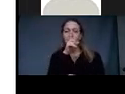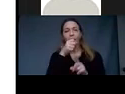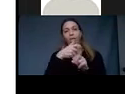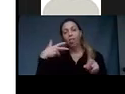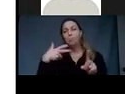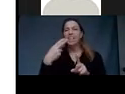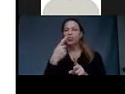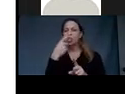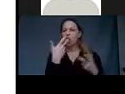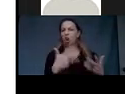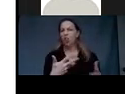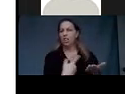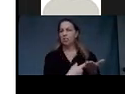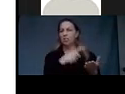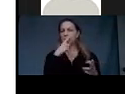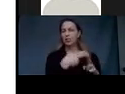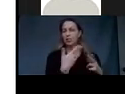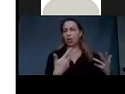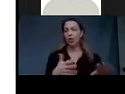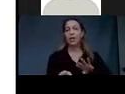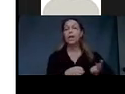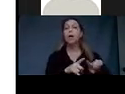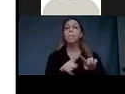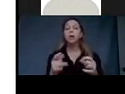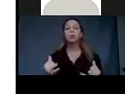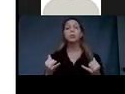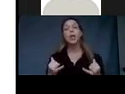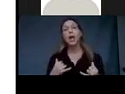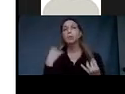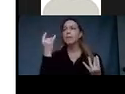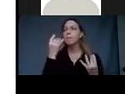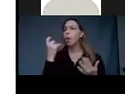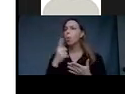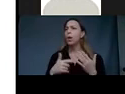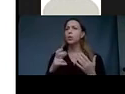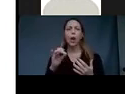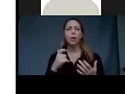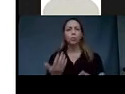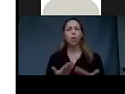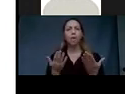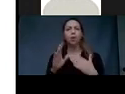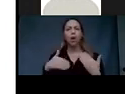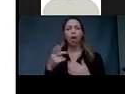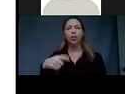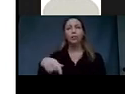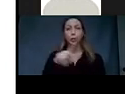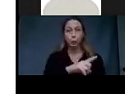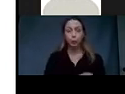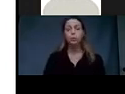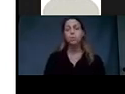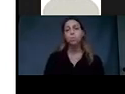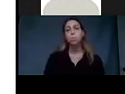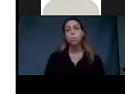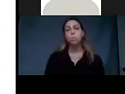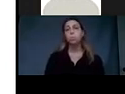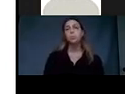covered that pretty well. But today I was thinking, what do I have to offer all of you? And in the world, you know, we